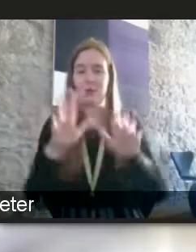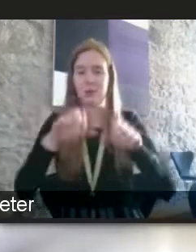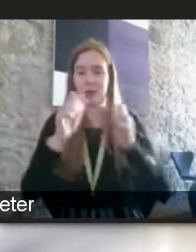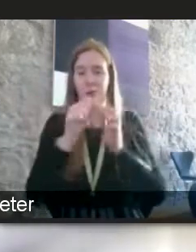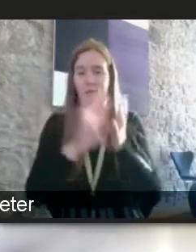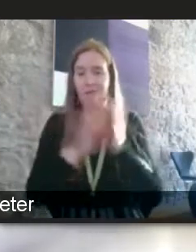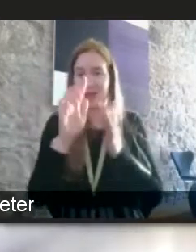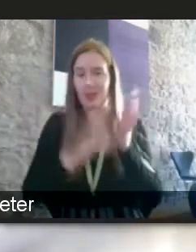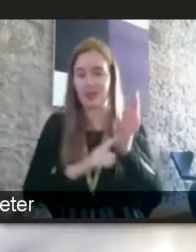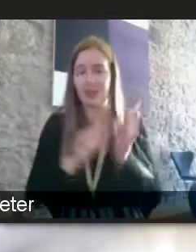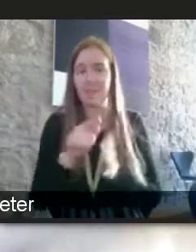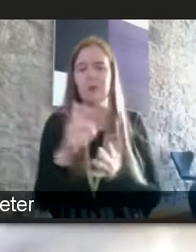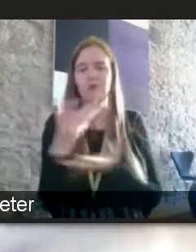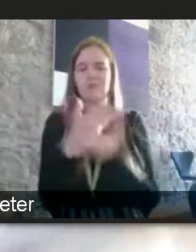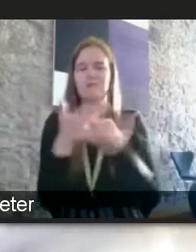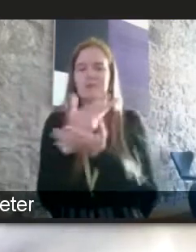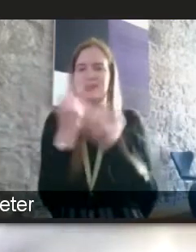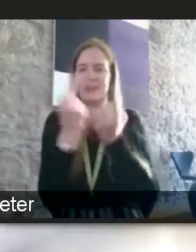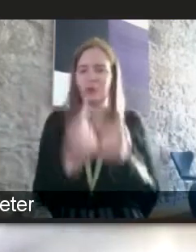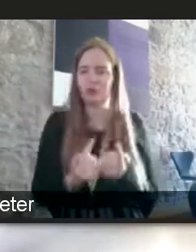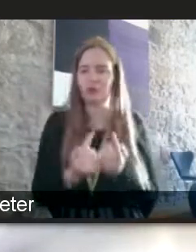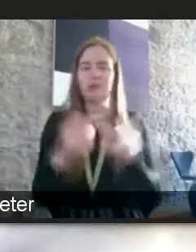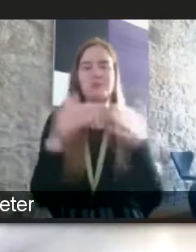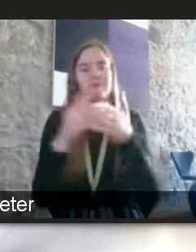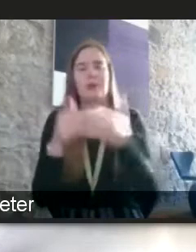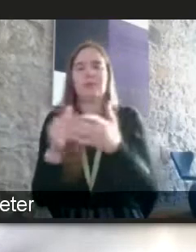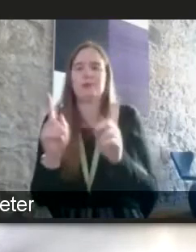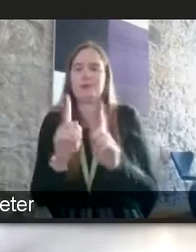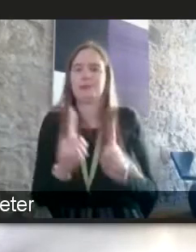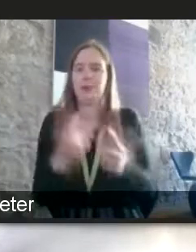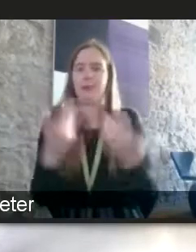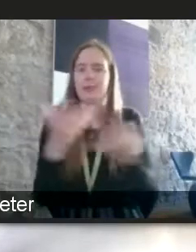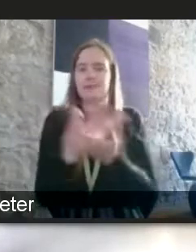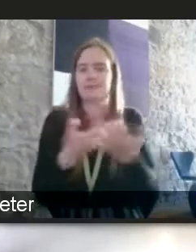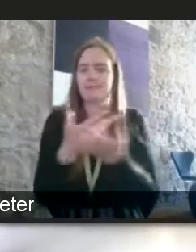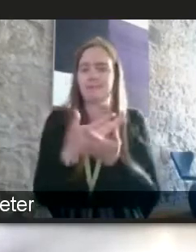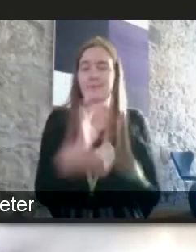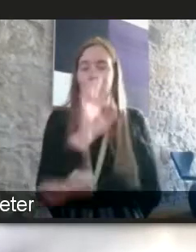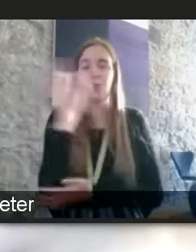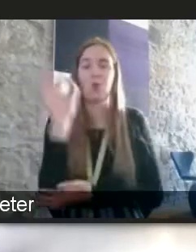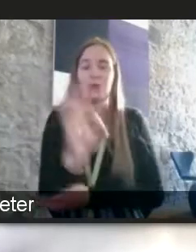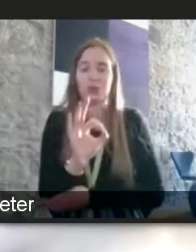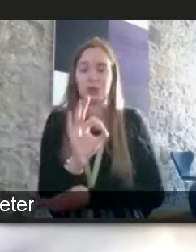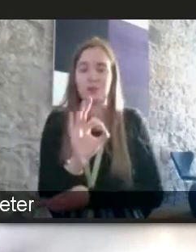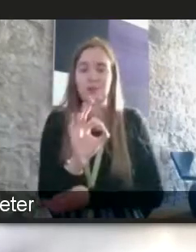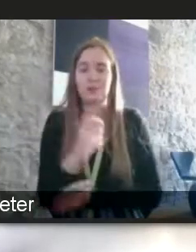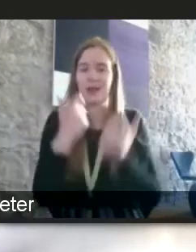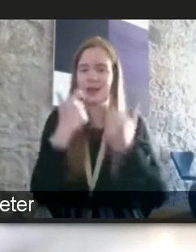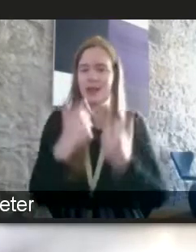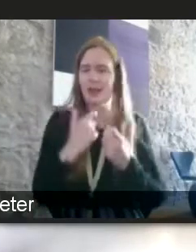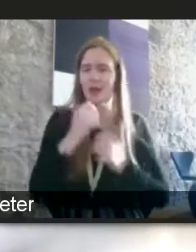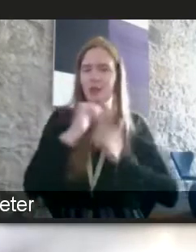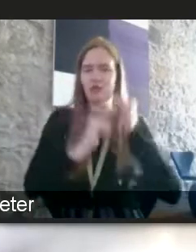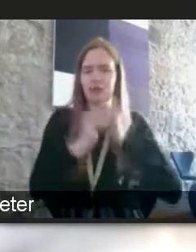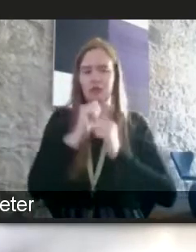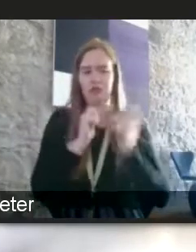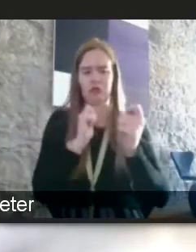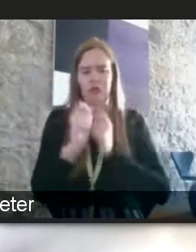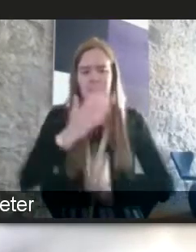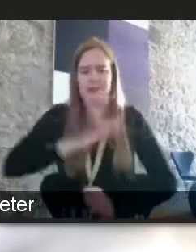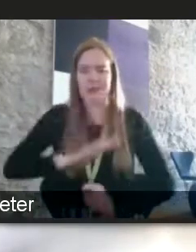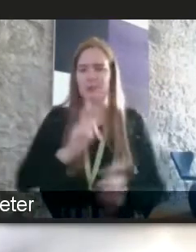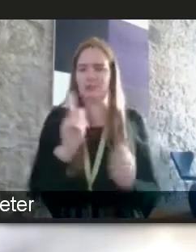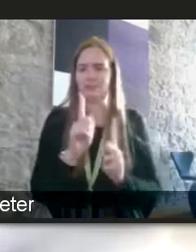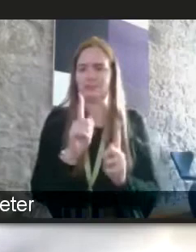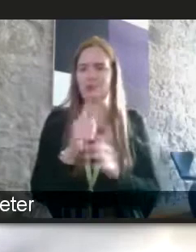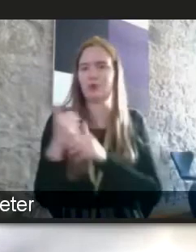what you know what the issues are and what the barriers are and i suppose the question i'm going to ask is what legal and structural changes need to be to support more people disabled